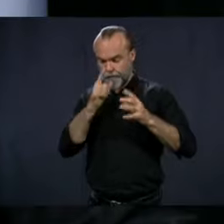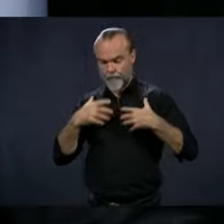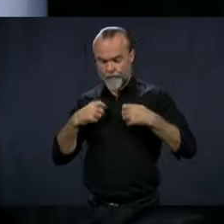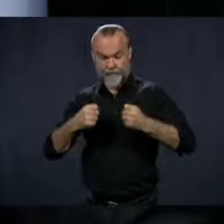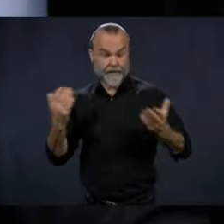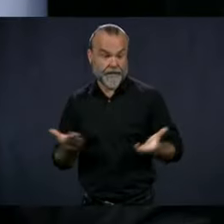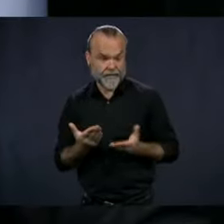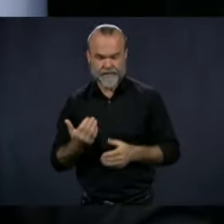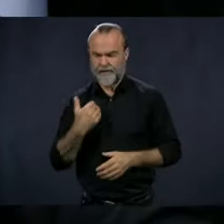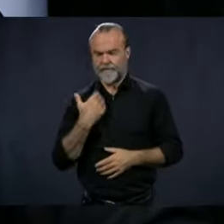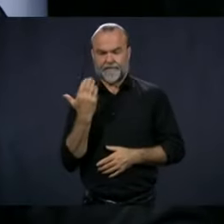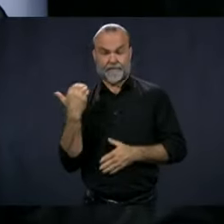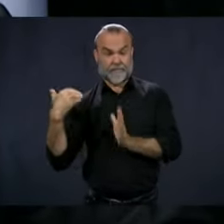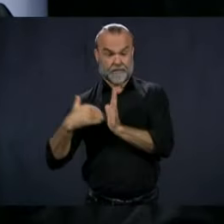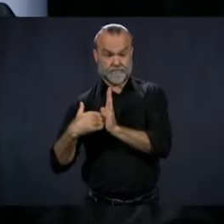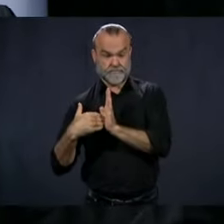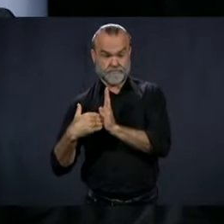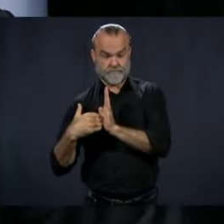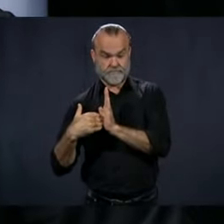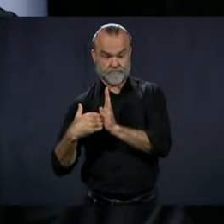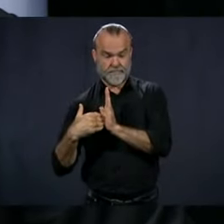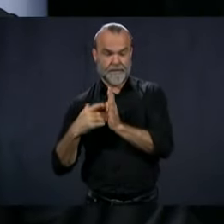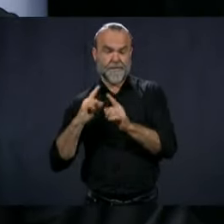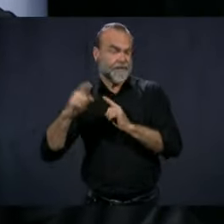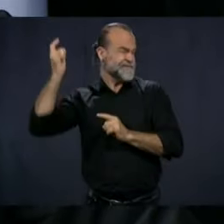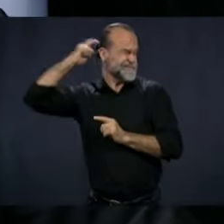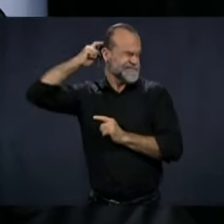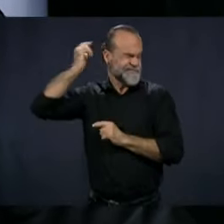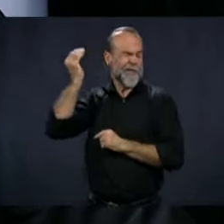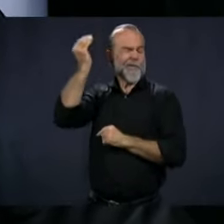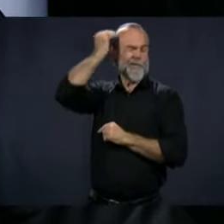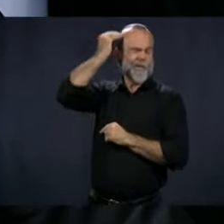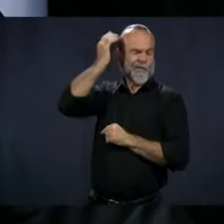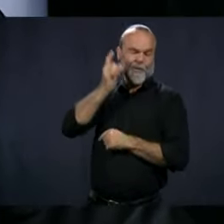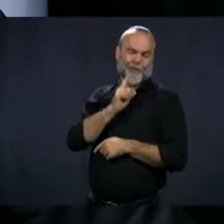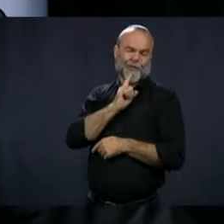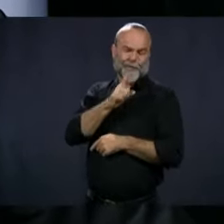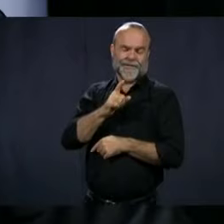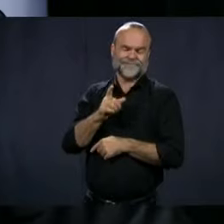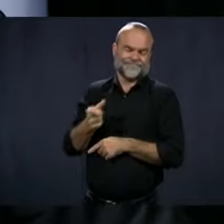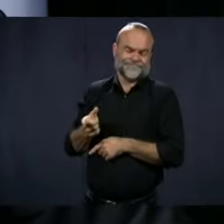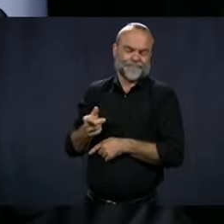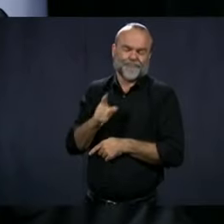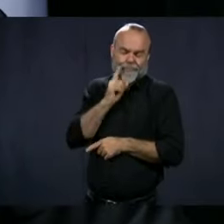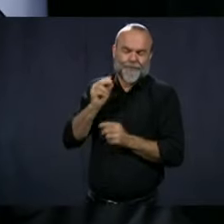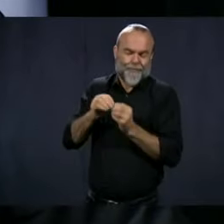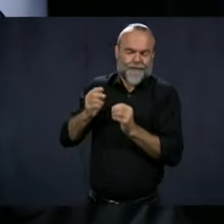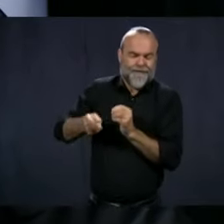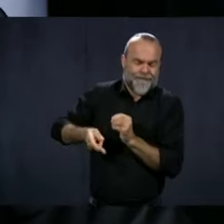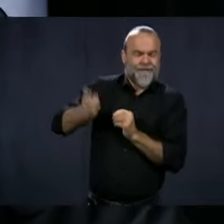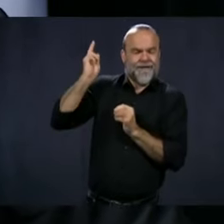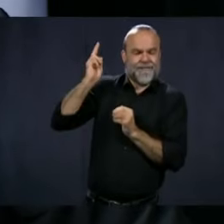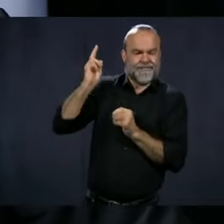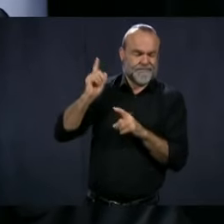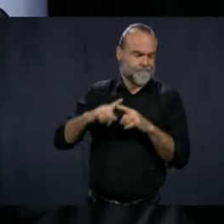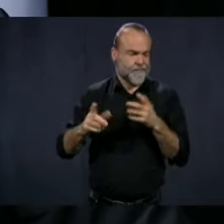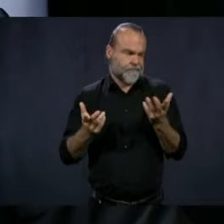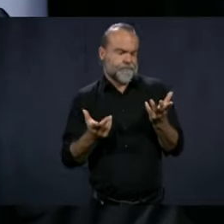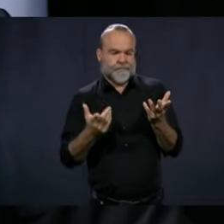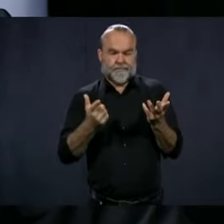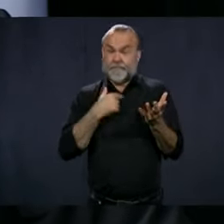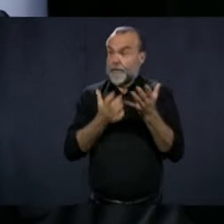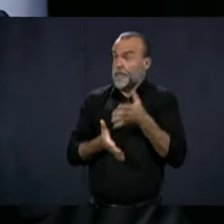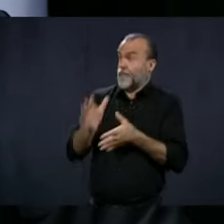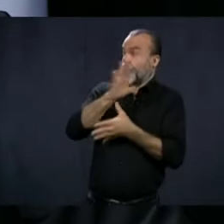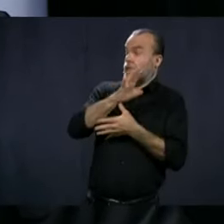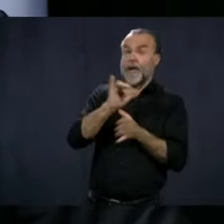we have 15,000. But we know that in reality, the number is a lot higher. But it's not a priority for me